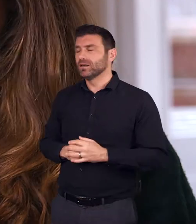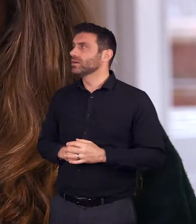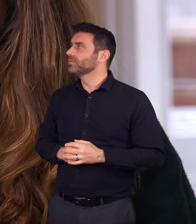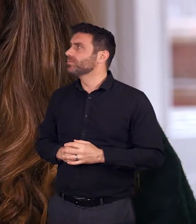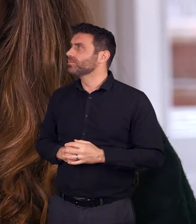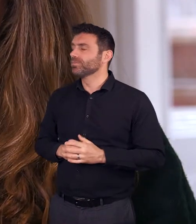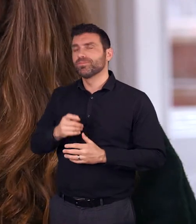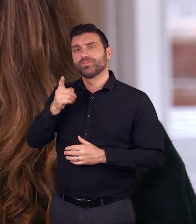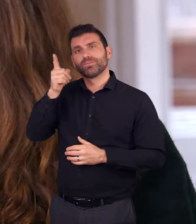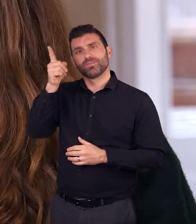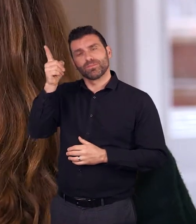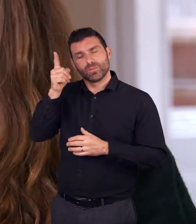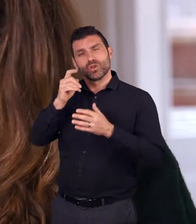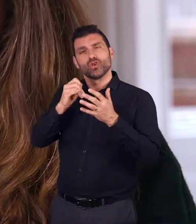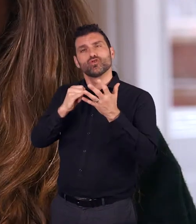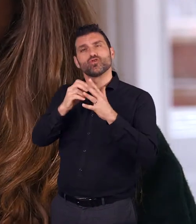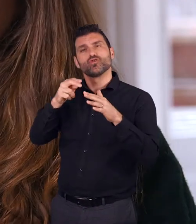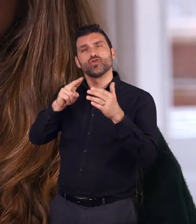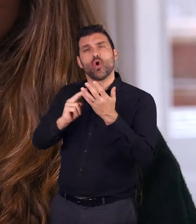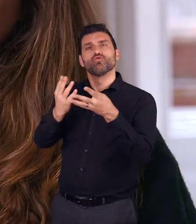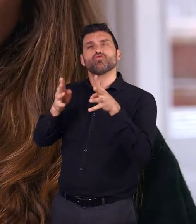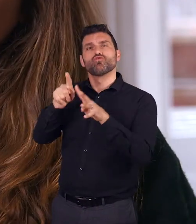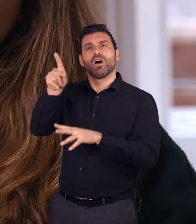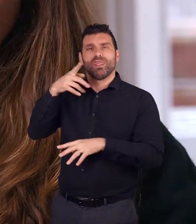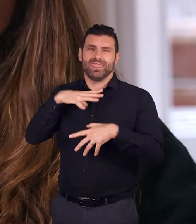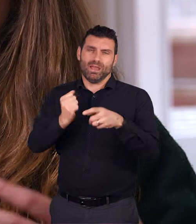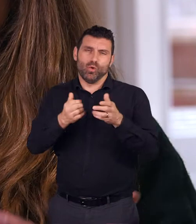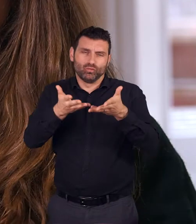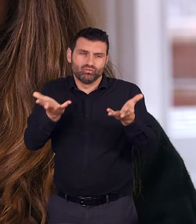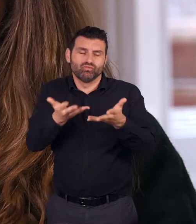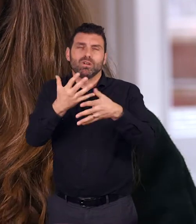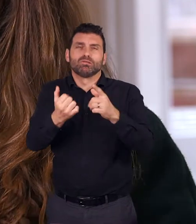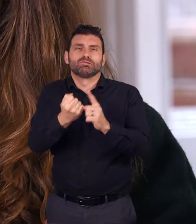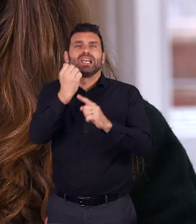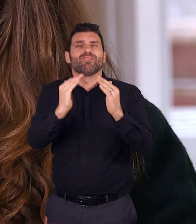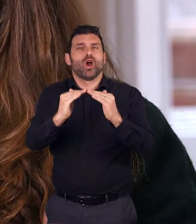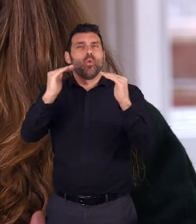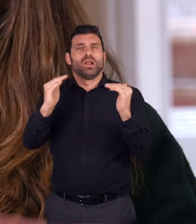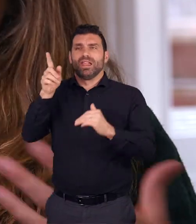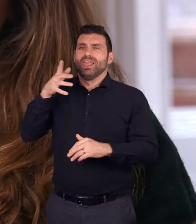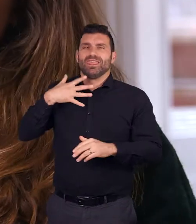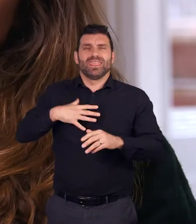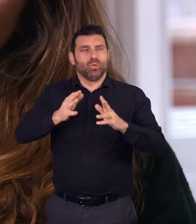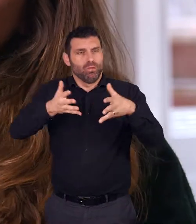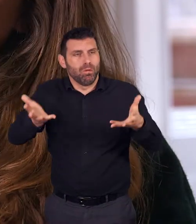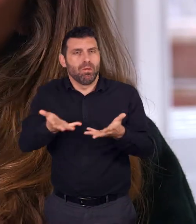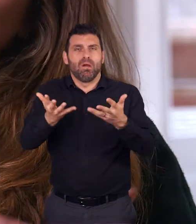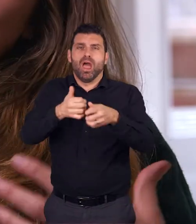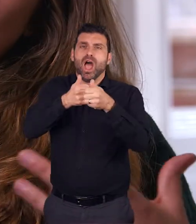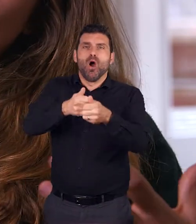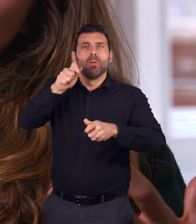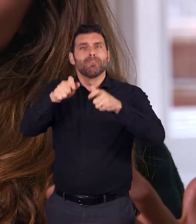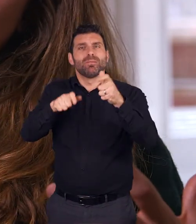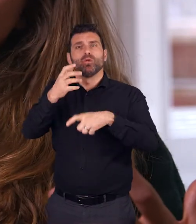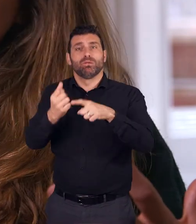Snowden strives for equality and allow allowing people to complete their training so that